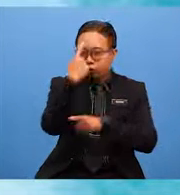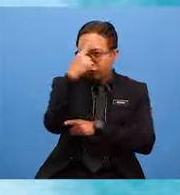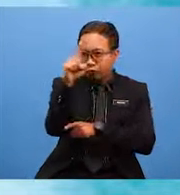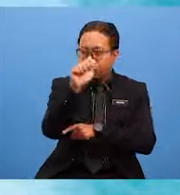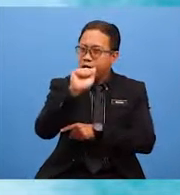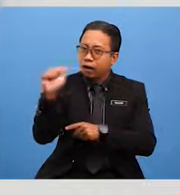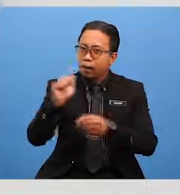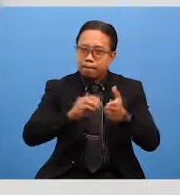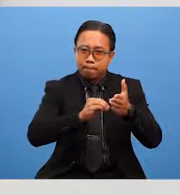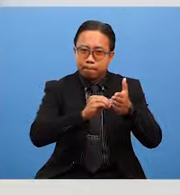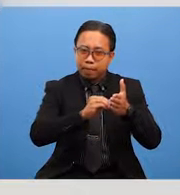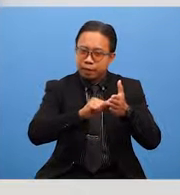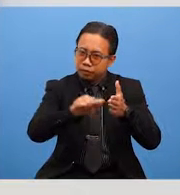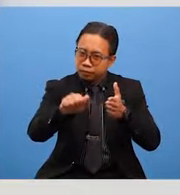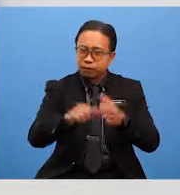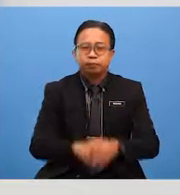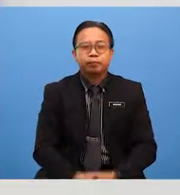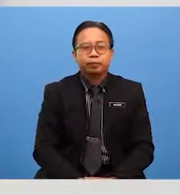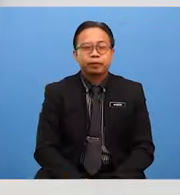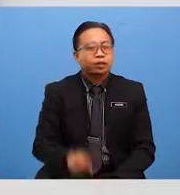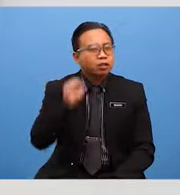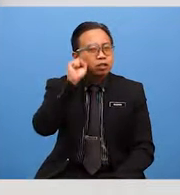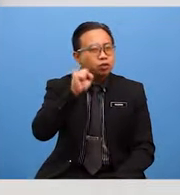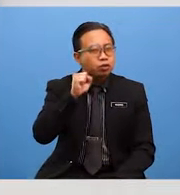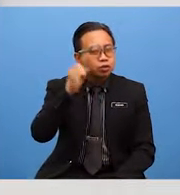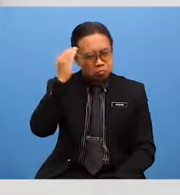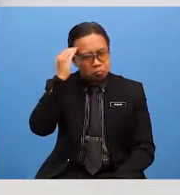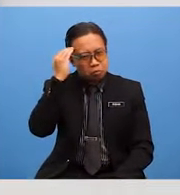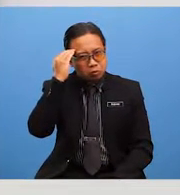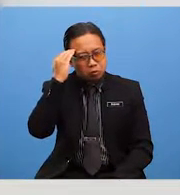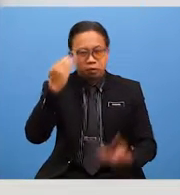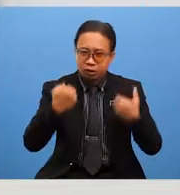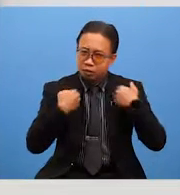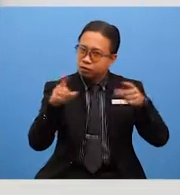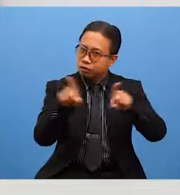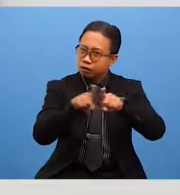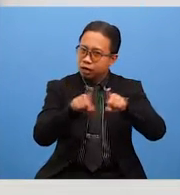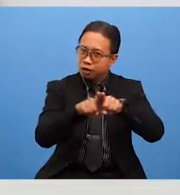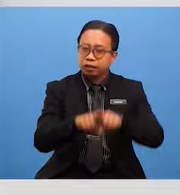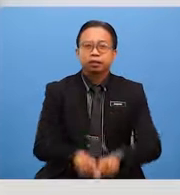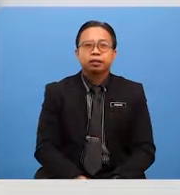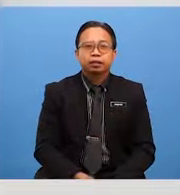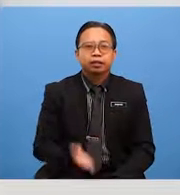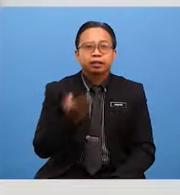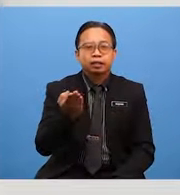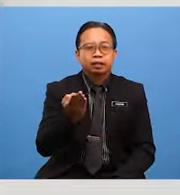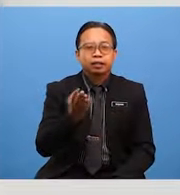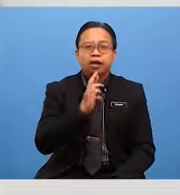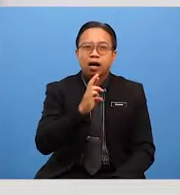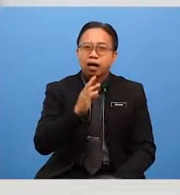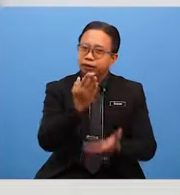magazine. Nevertheless, she noticed that there are some similarities. Here are some